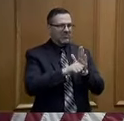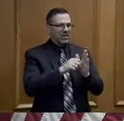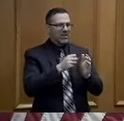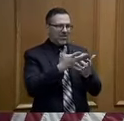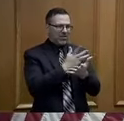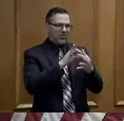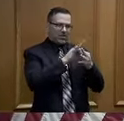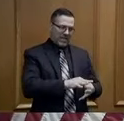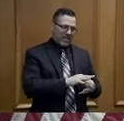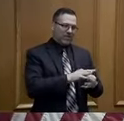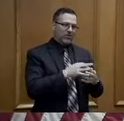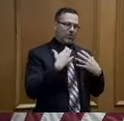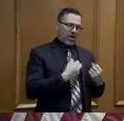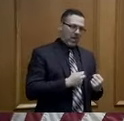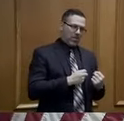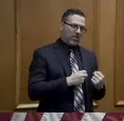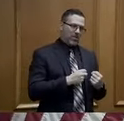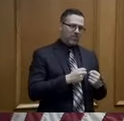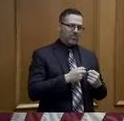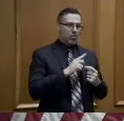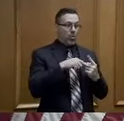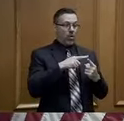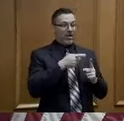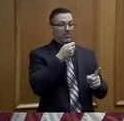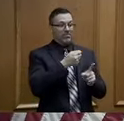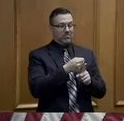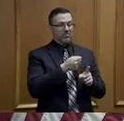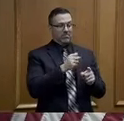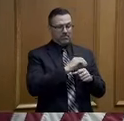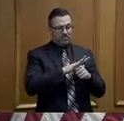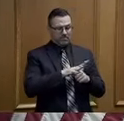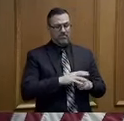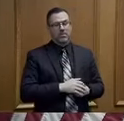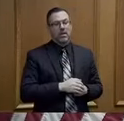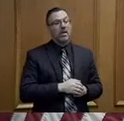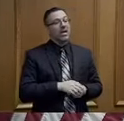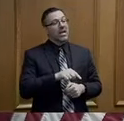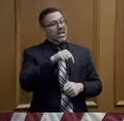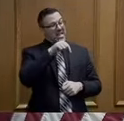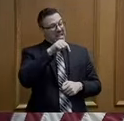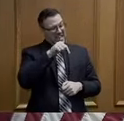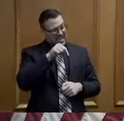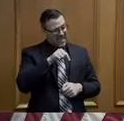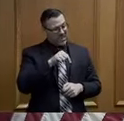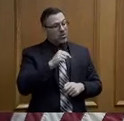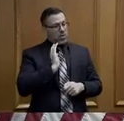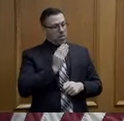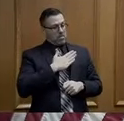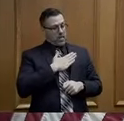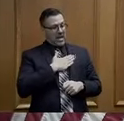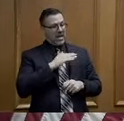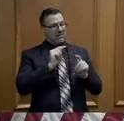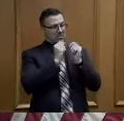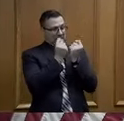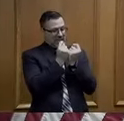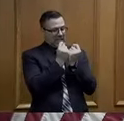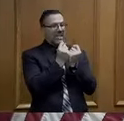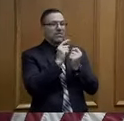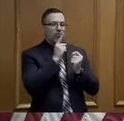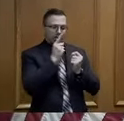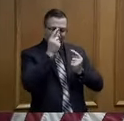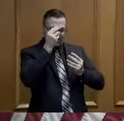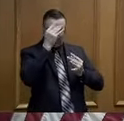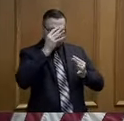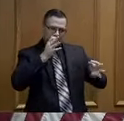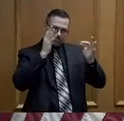So it's a very important strategic decision that we have made structurally in the governor's office to make sure that we